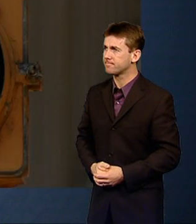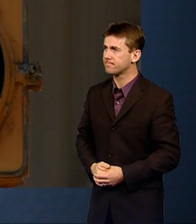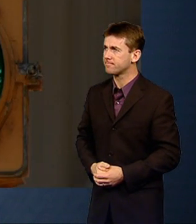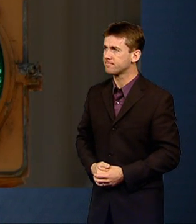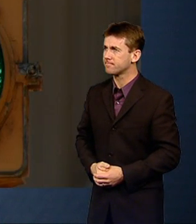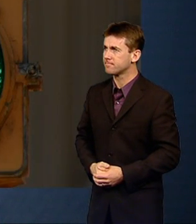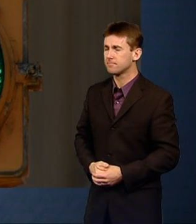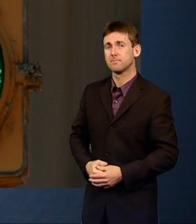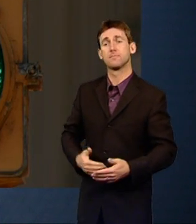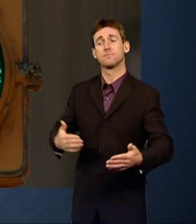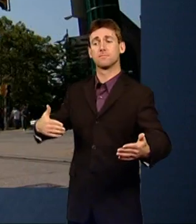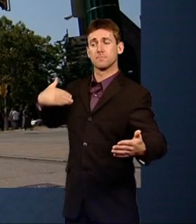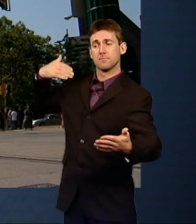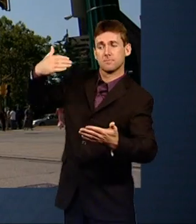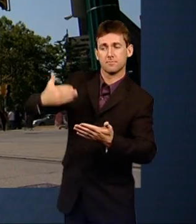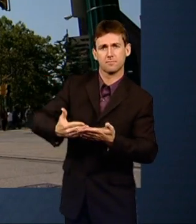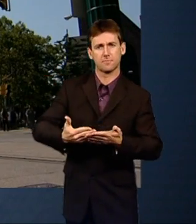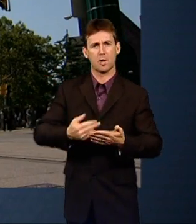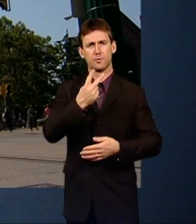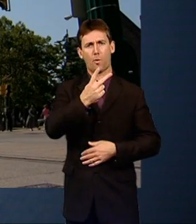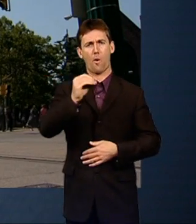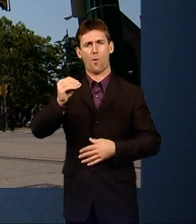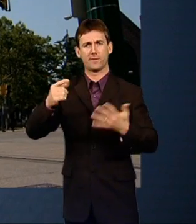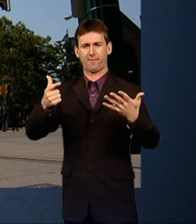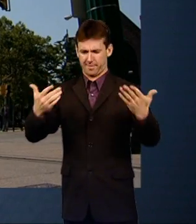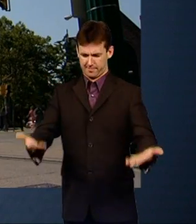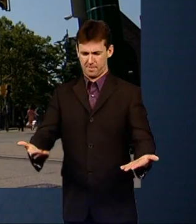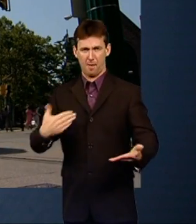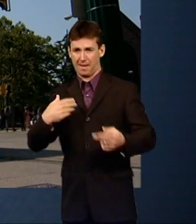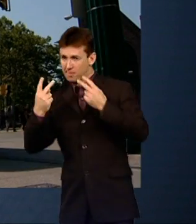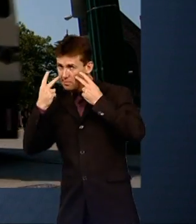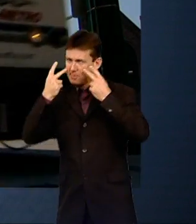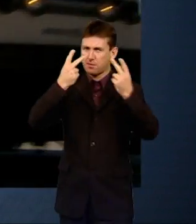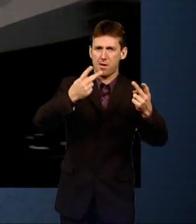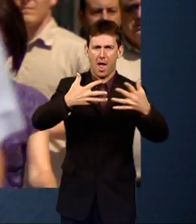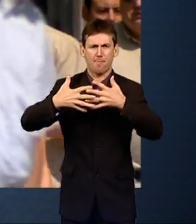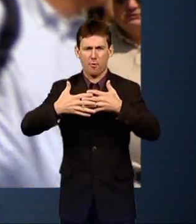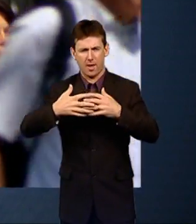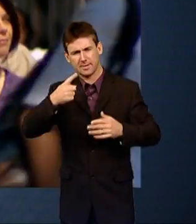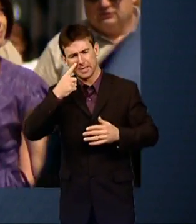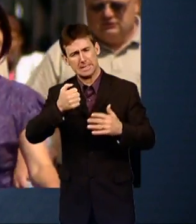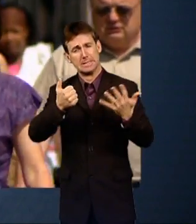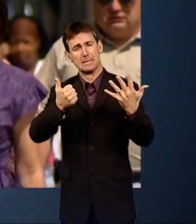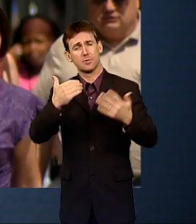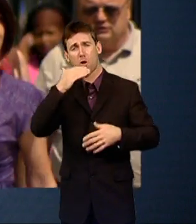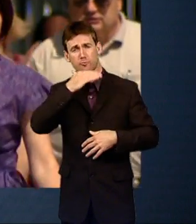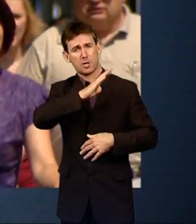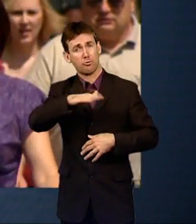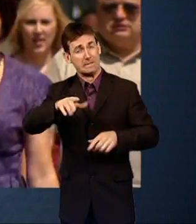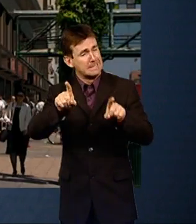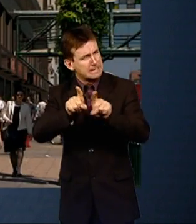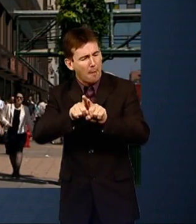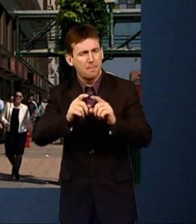Seven years on, I've come back to the US where the experts have continued to monitor the 600 children in the MTA study.